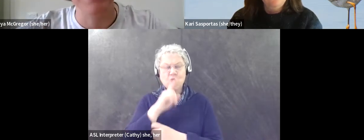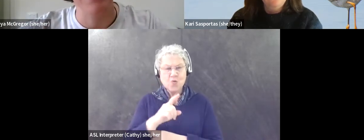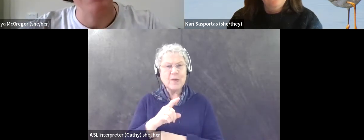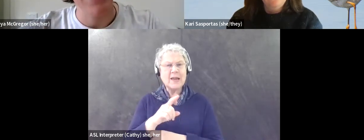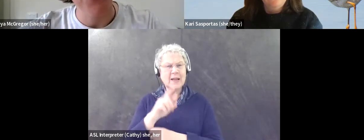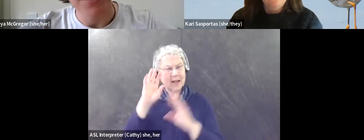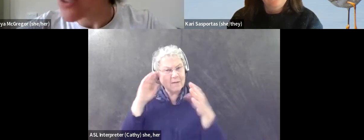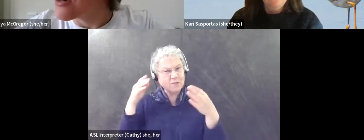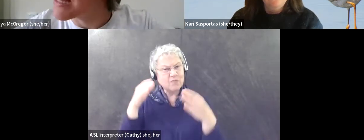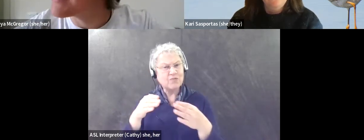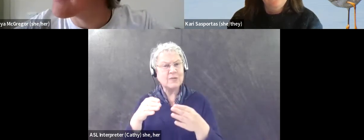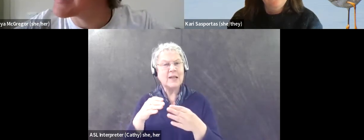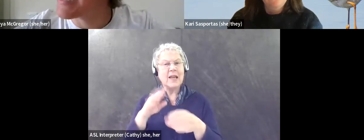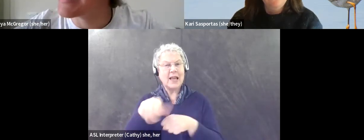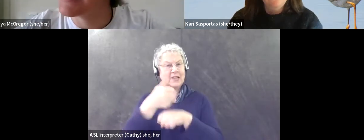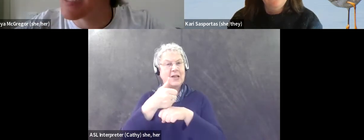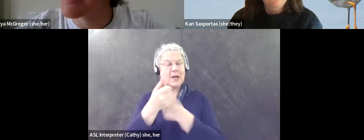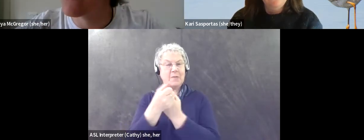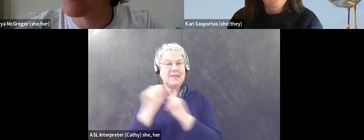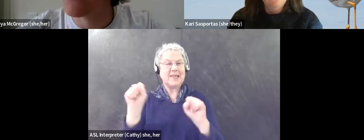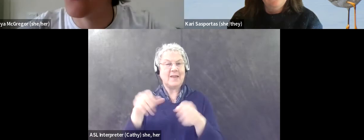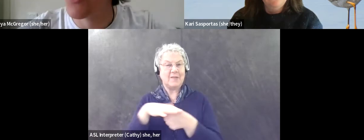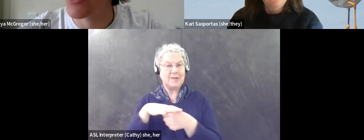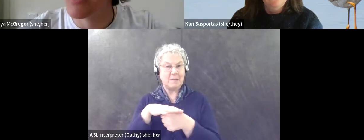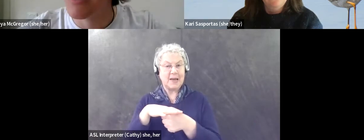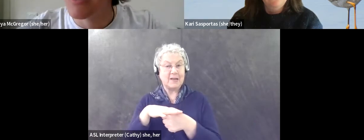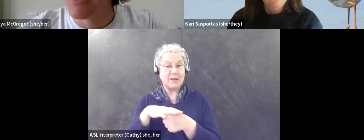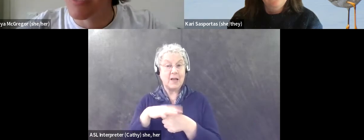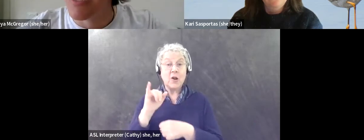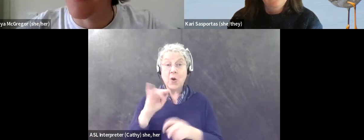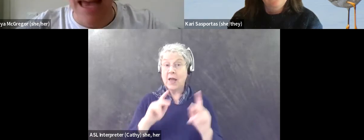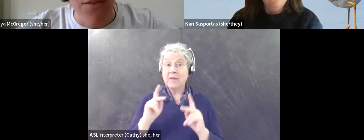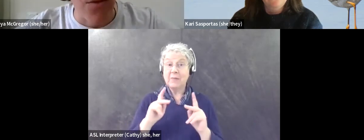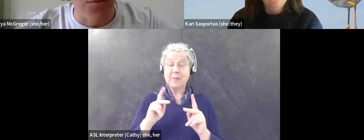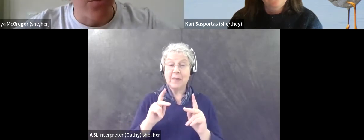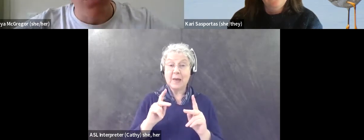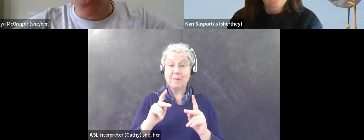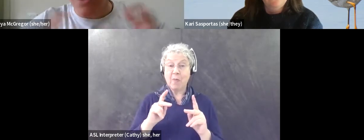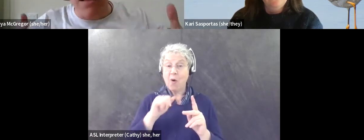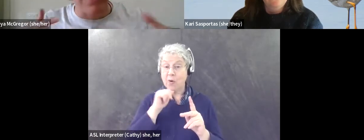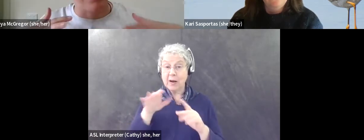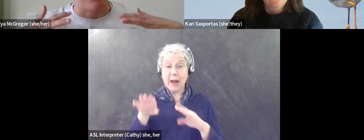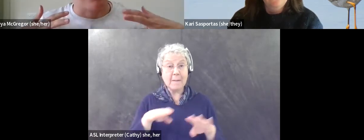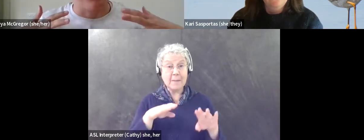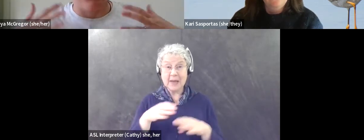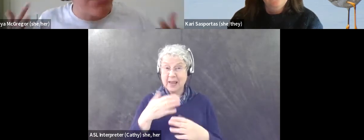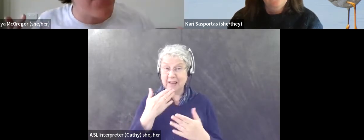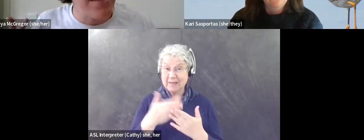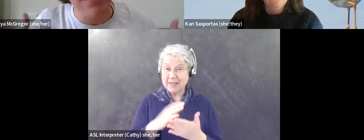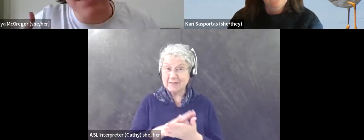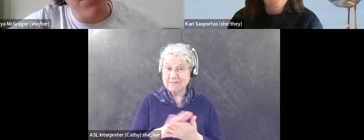a safe space. And I, I'm pretty sure there was something said at the start that if people weren't, um, behaving well and